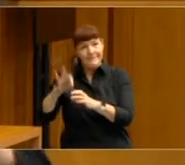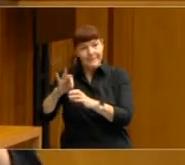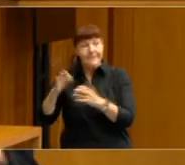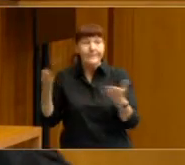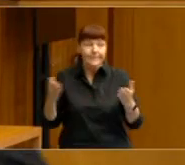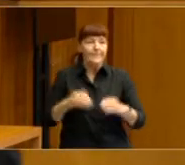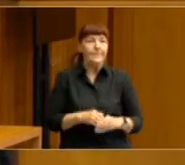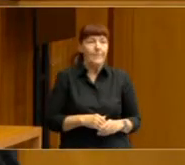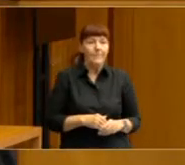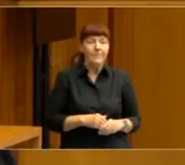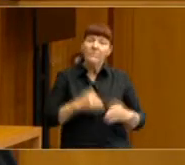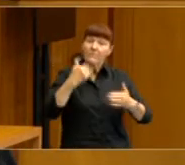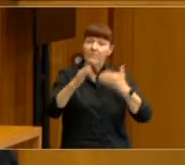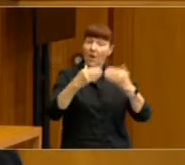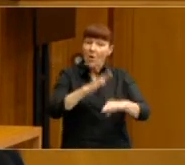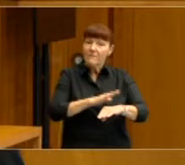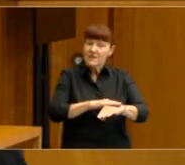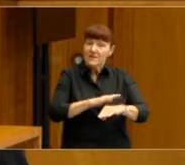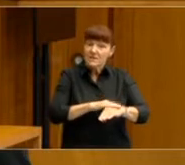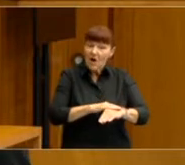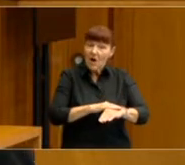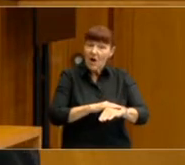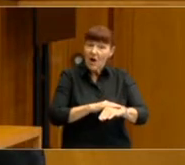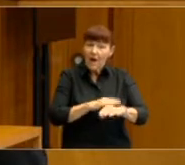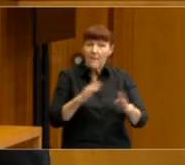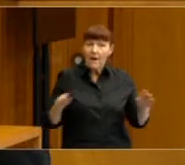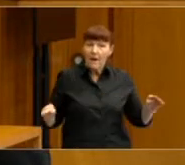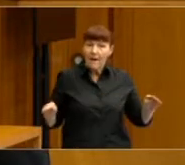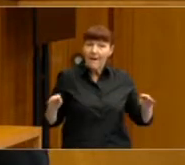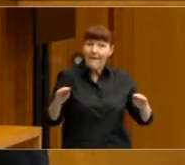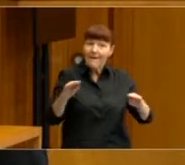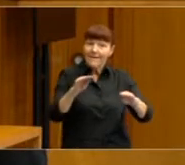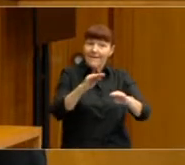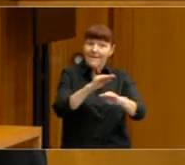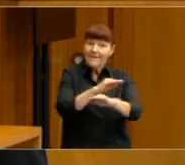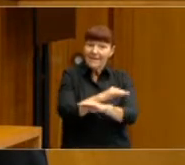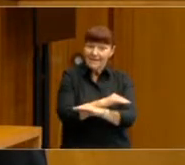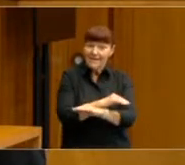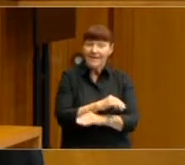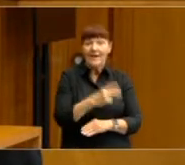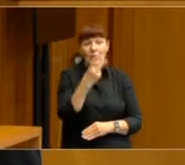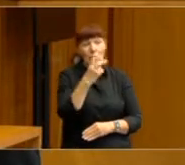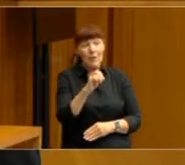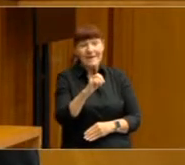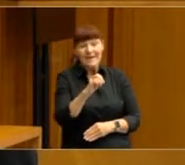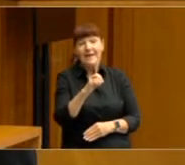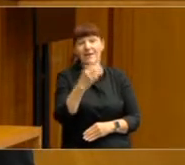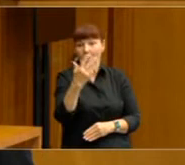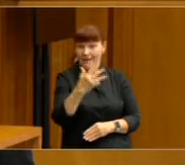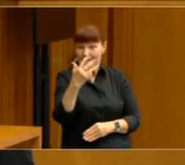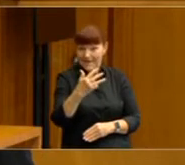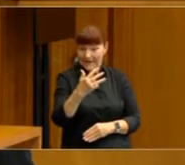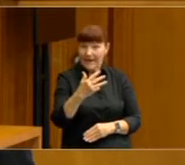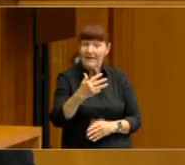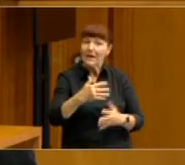And over time, this has gradually reversed. So that in 2019, we actually see the biggest gender gap